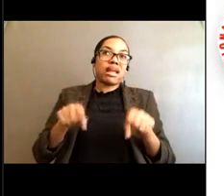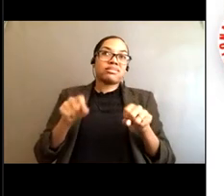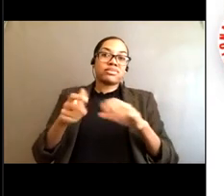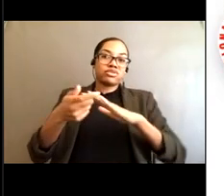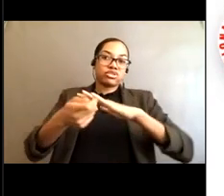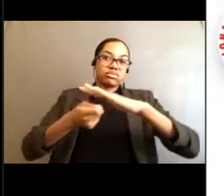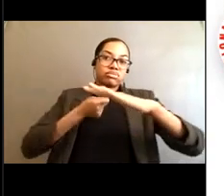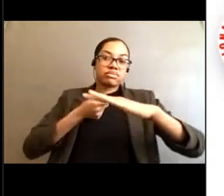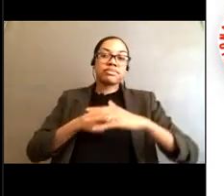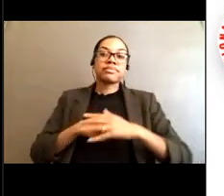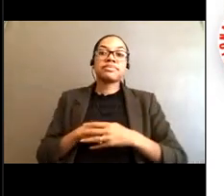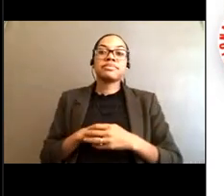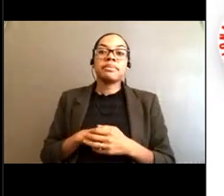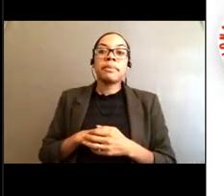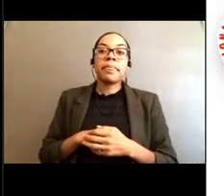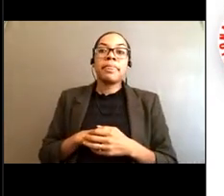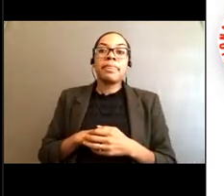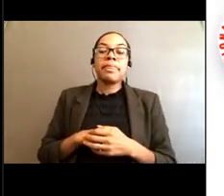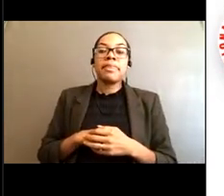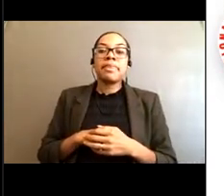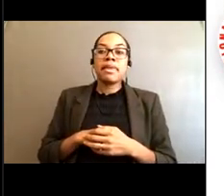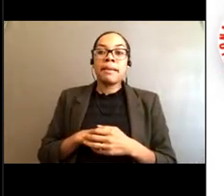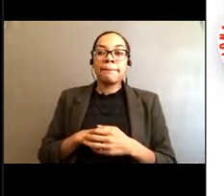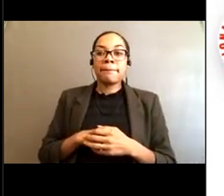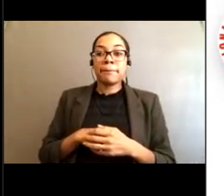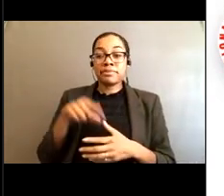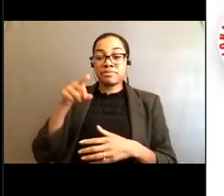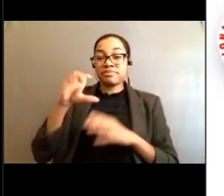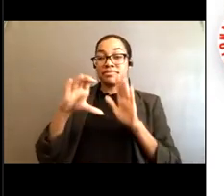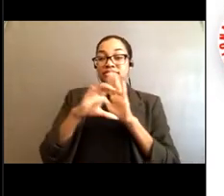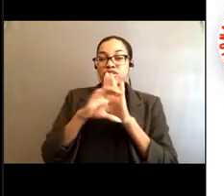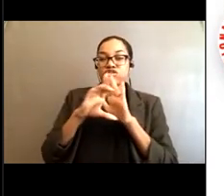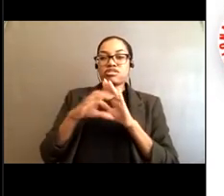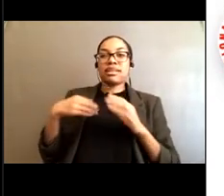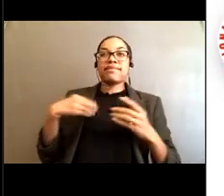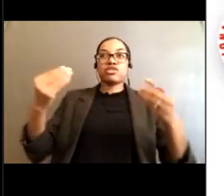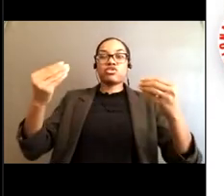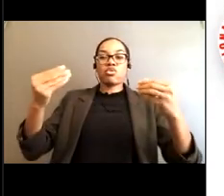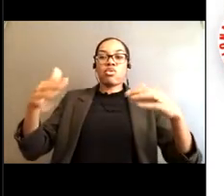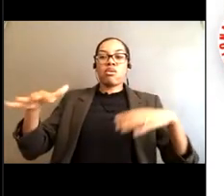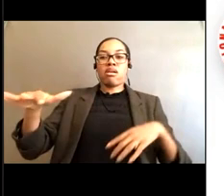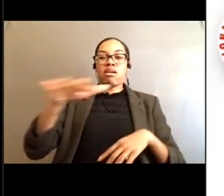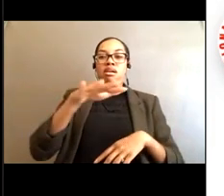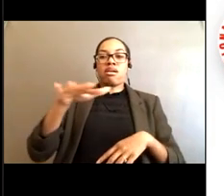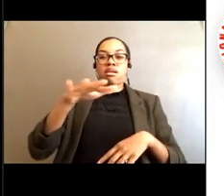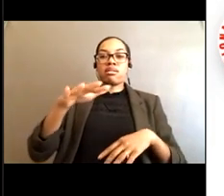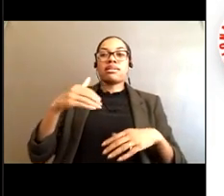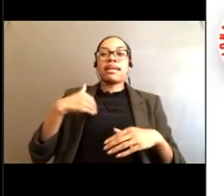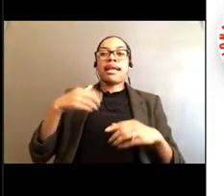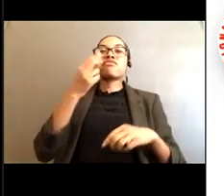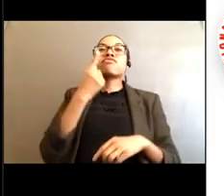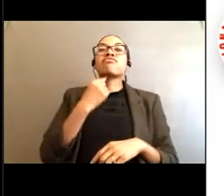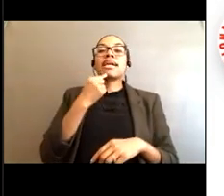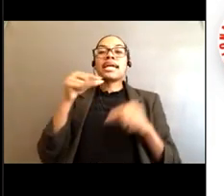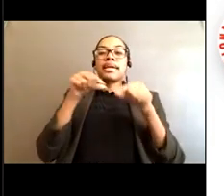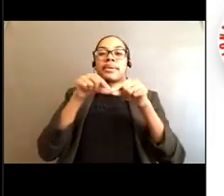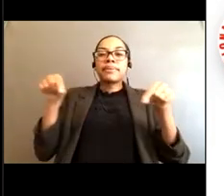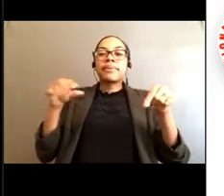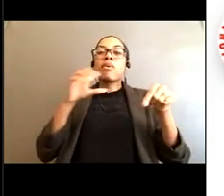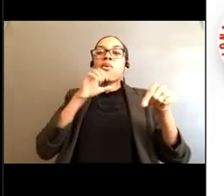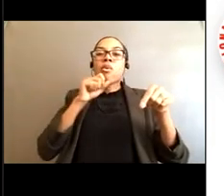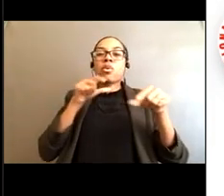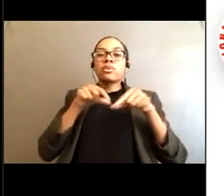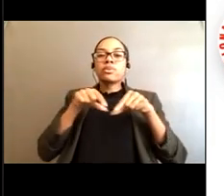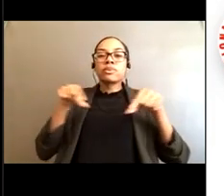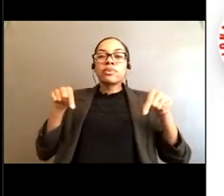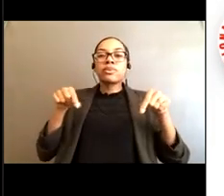Rip currents can be found in the near shore environment, and this graphic shows the different zones that